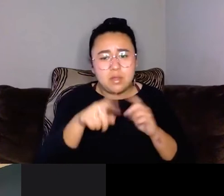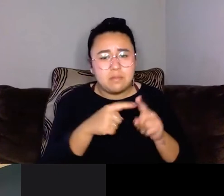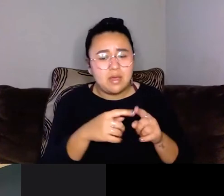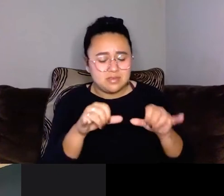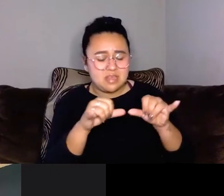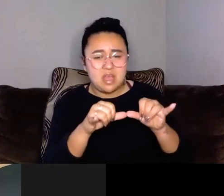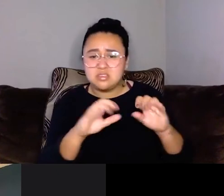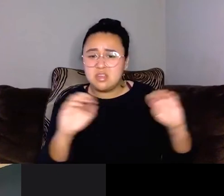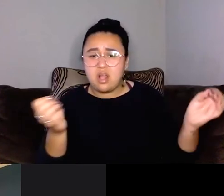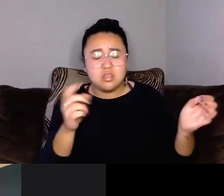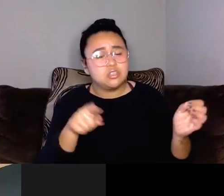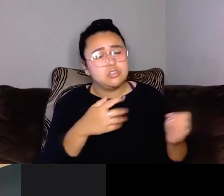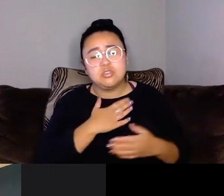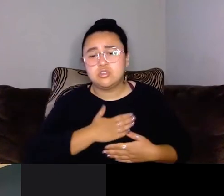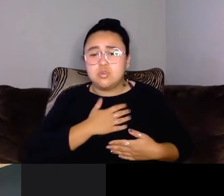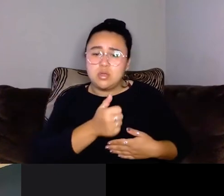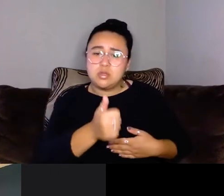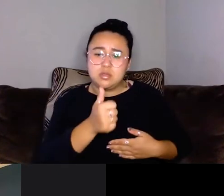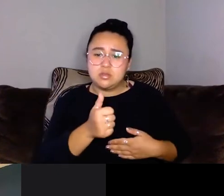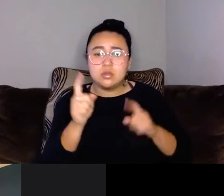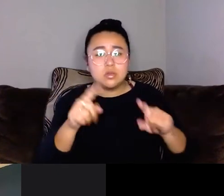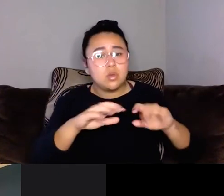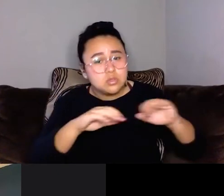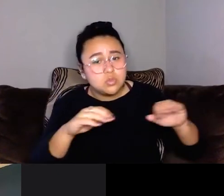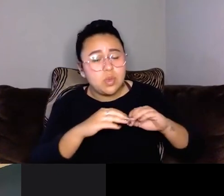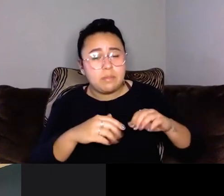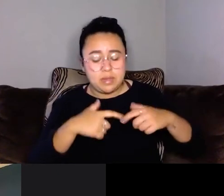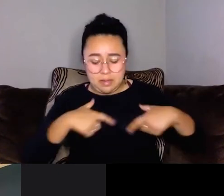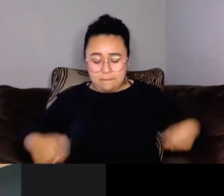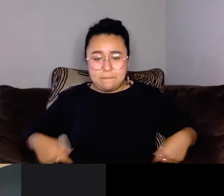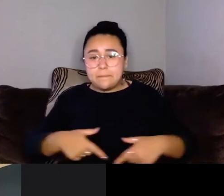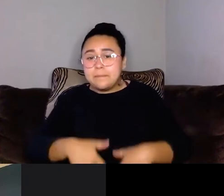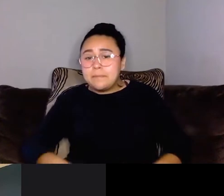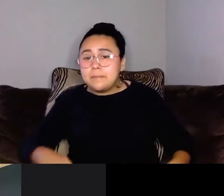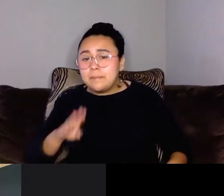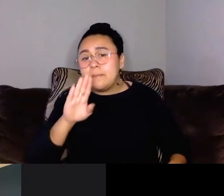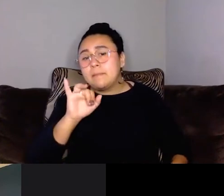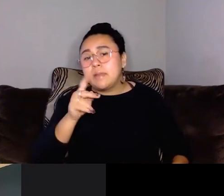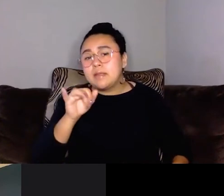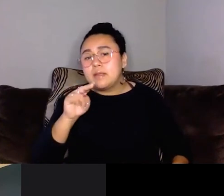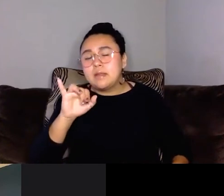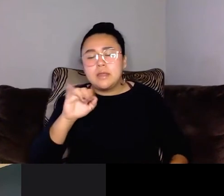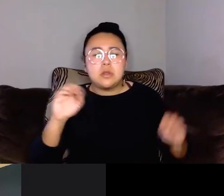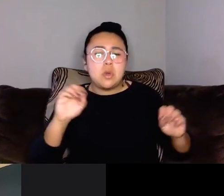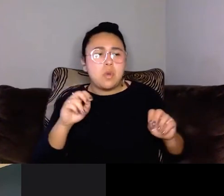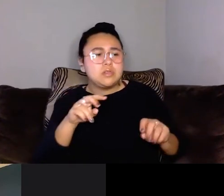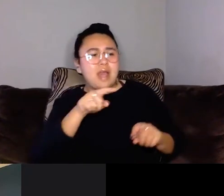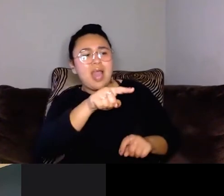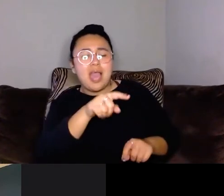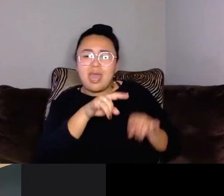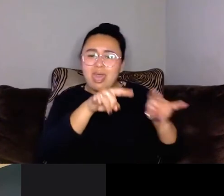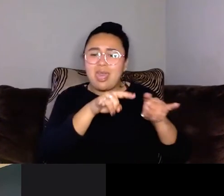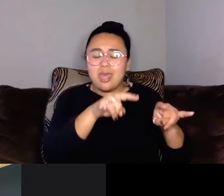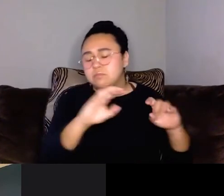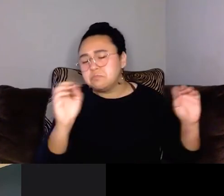all. You can just enjoy yourself without you go swimming in a bikini and no one's going to be pointing or laughing at you. You don't have to feel self